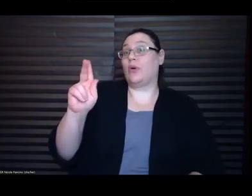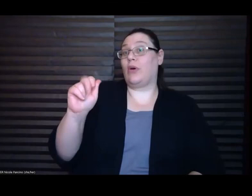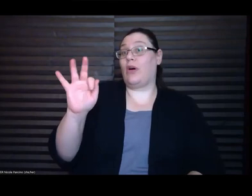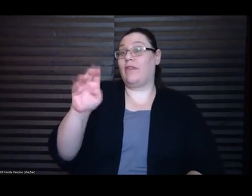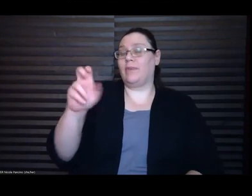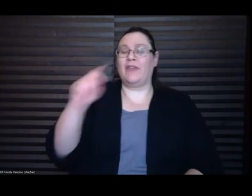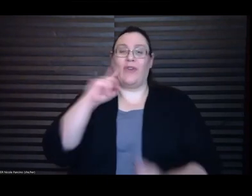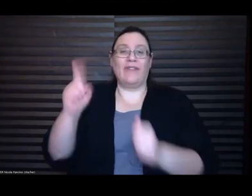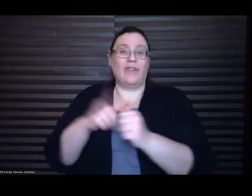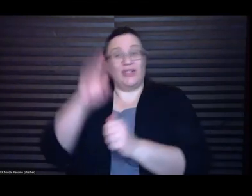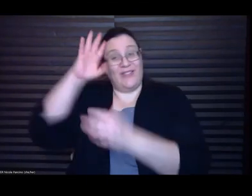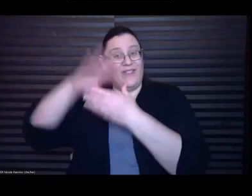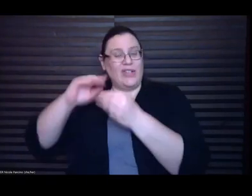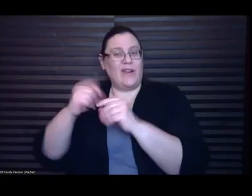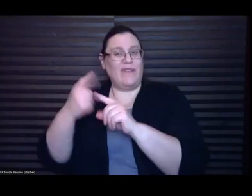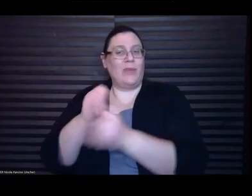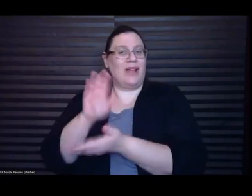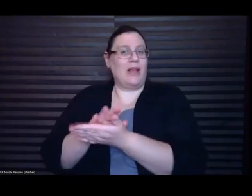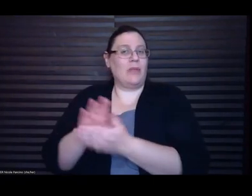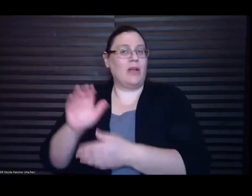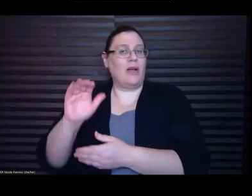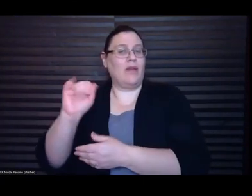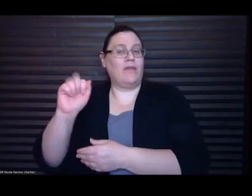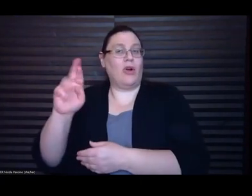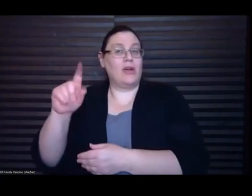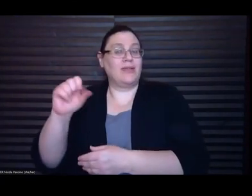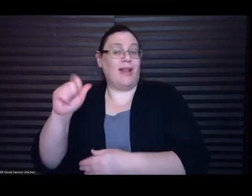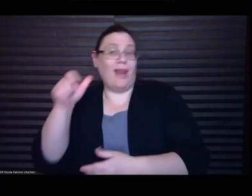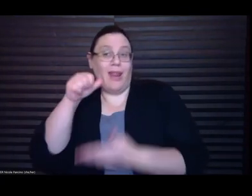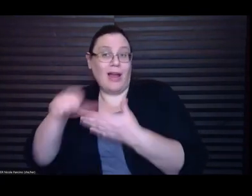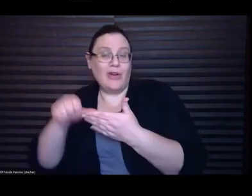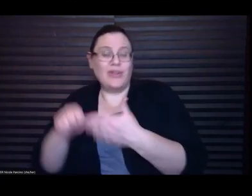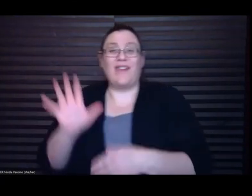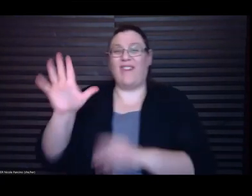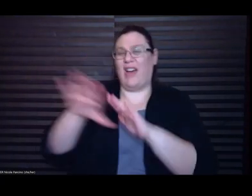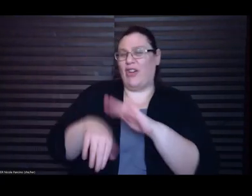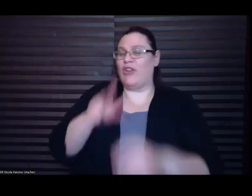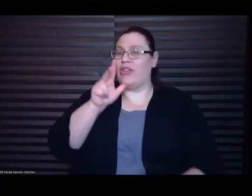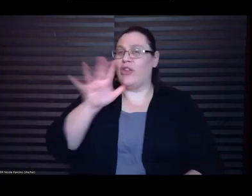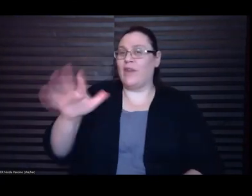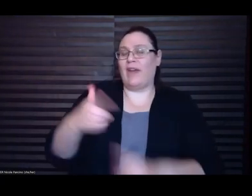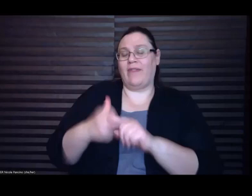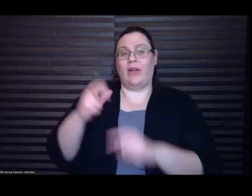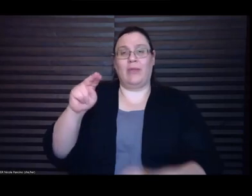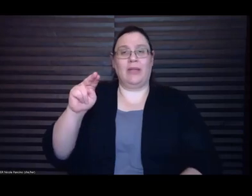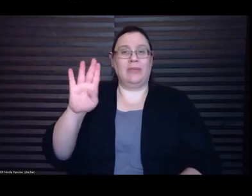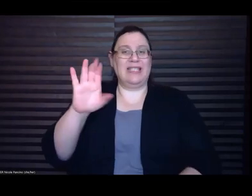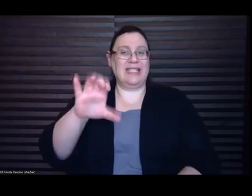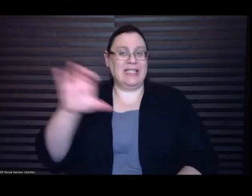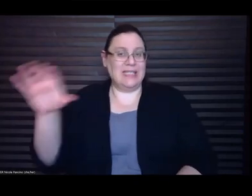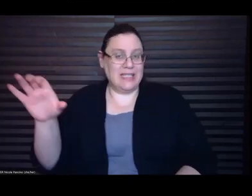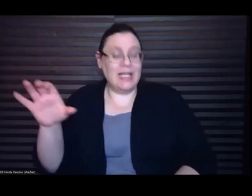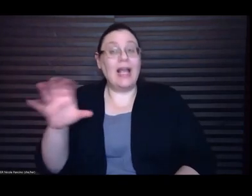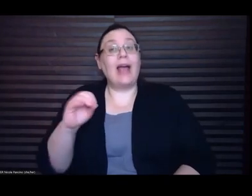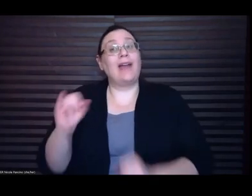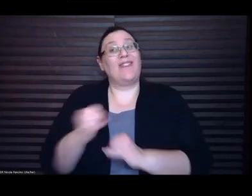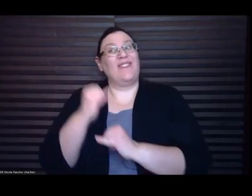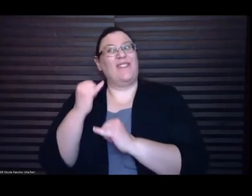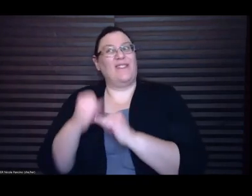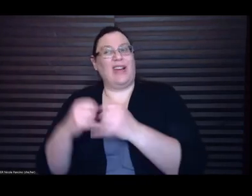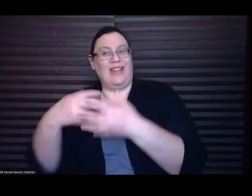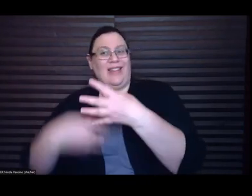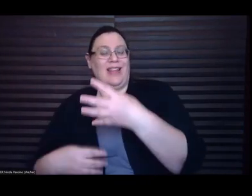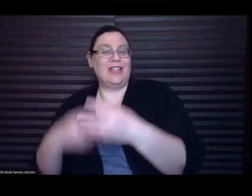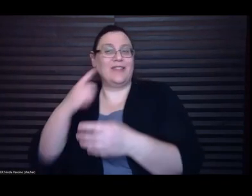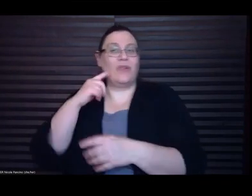535 award from the National Book Foundation, and was a finalist for the New York Public Library Young Lions Award. It was